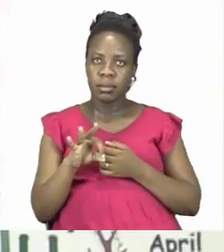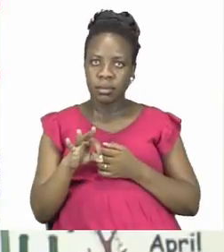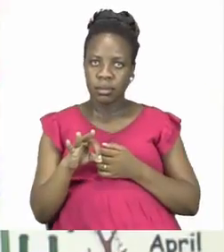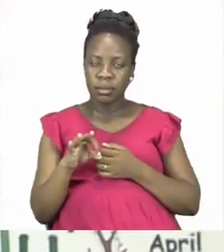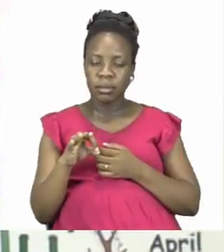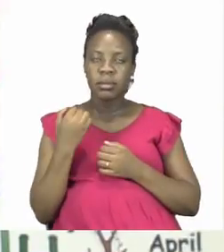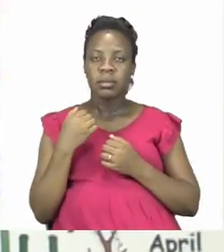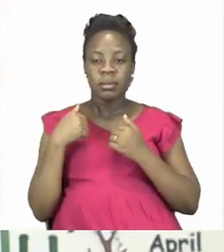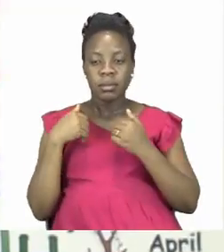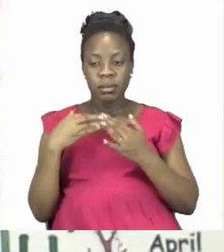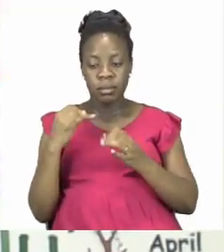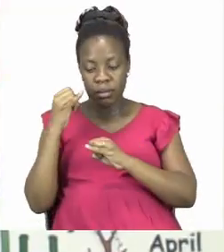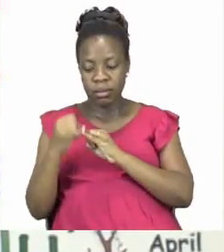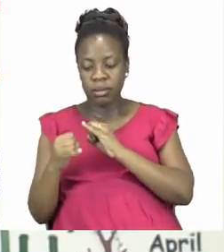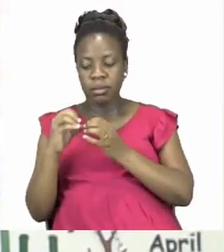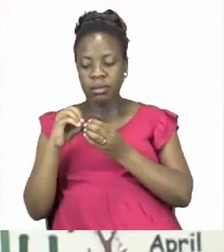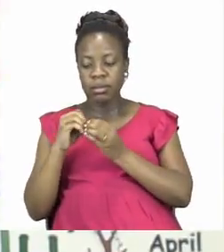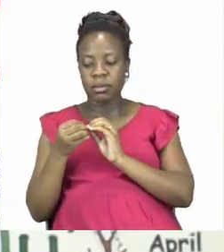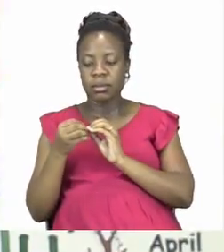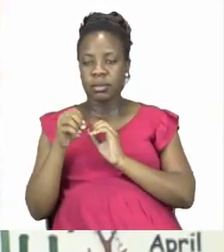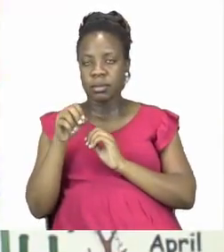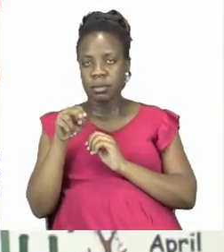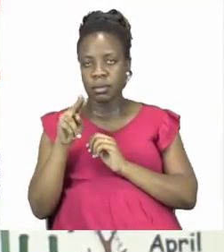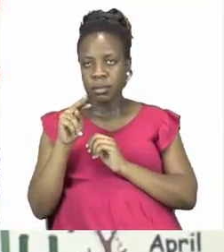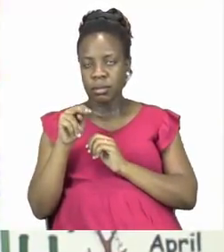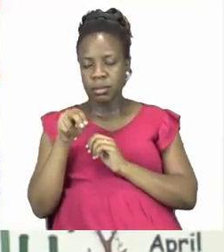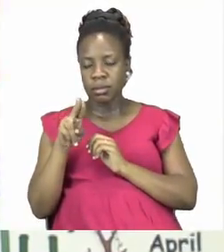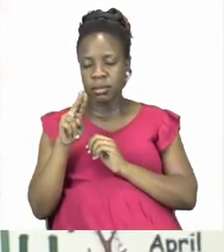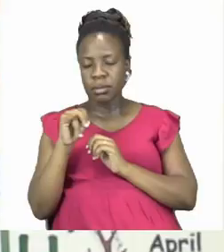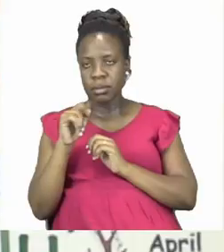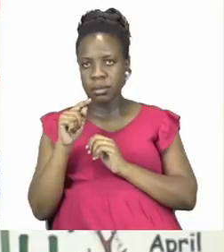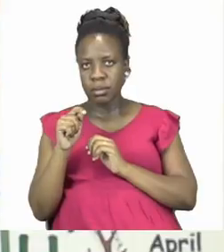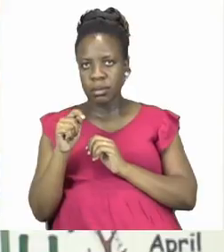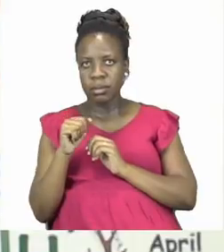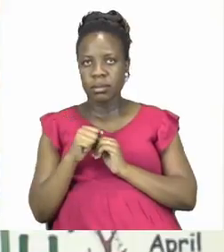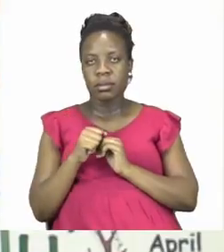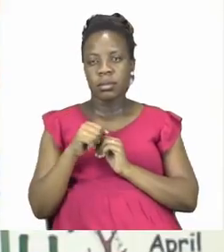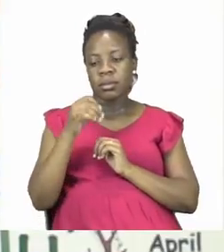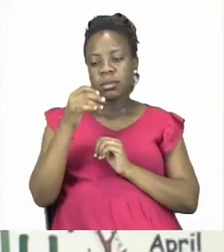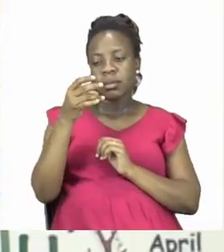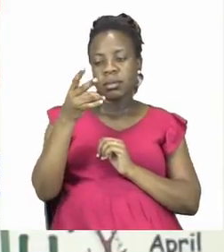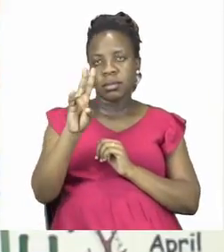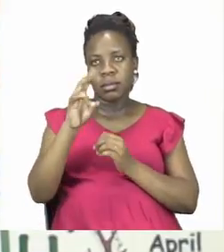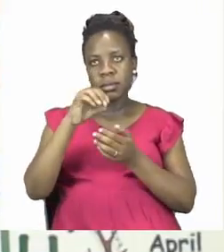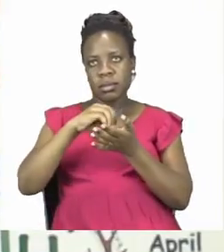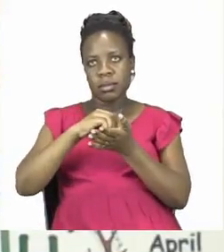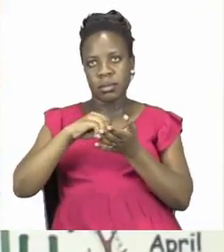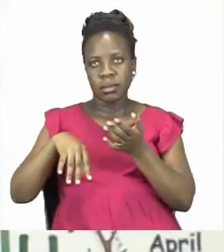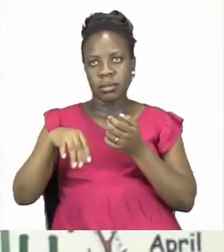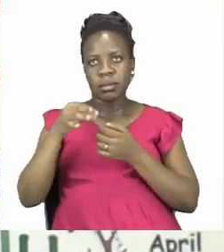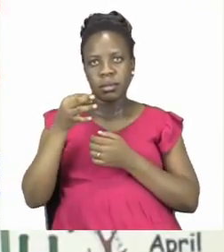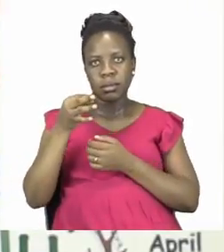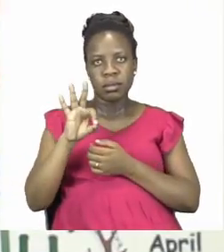always start with our units. So here we say 7 minus 9. Can you tell me what